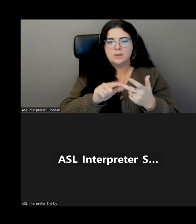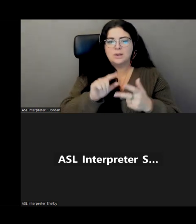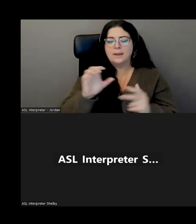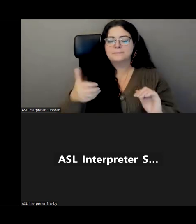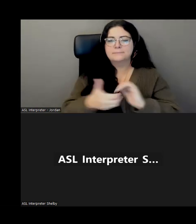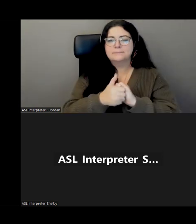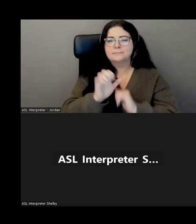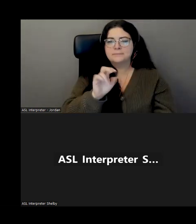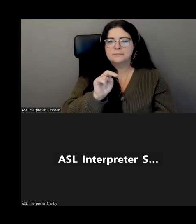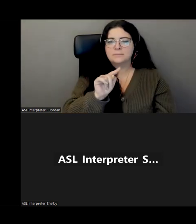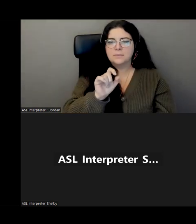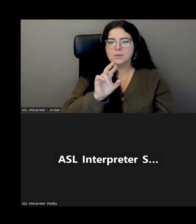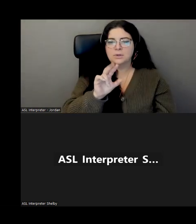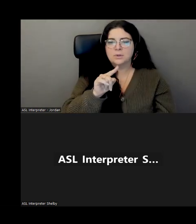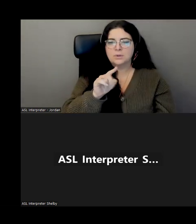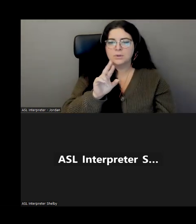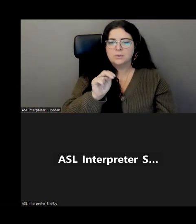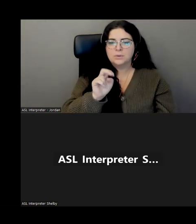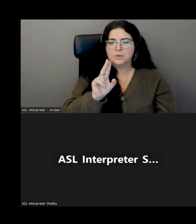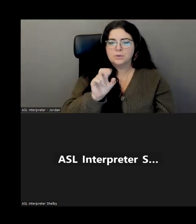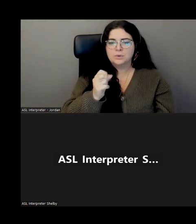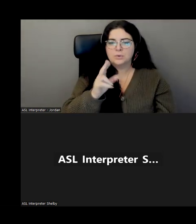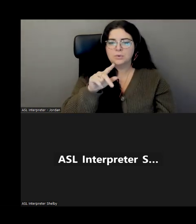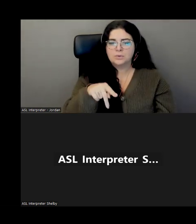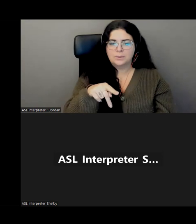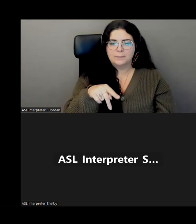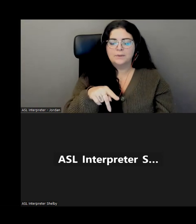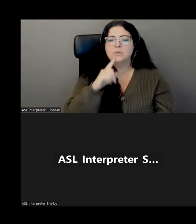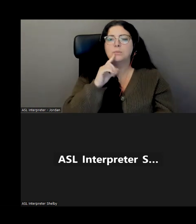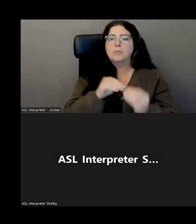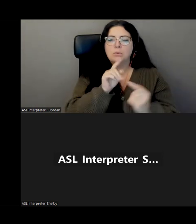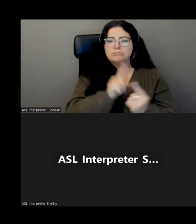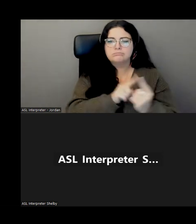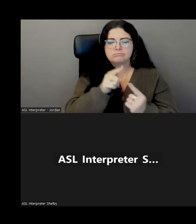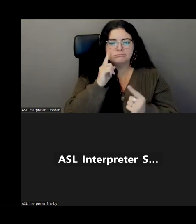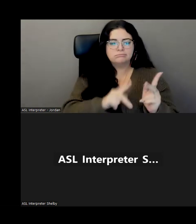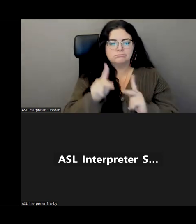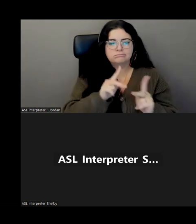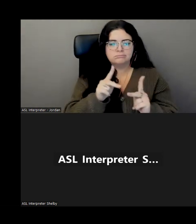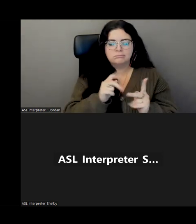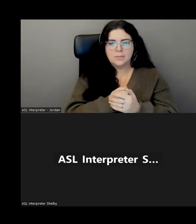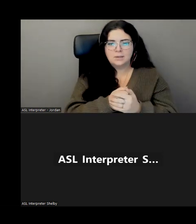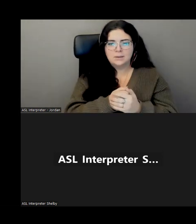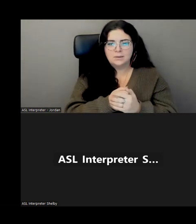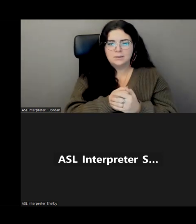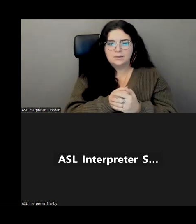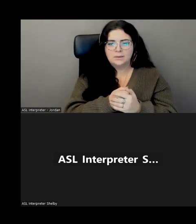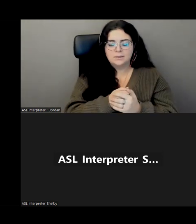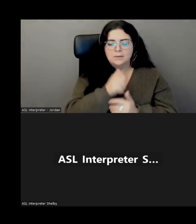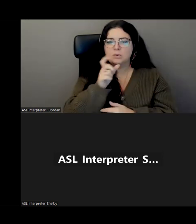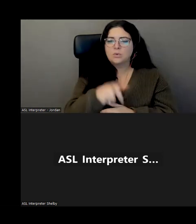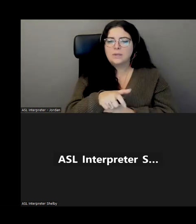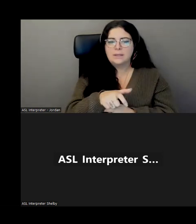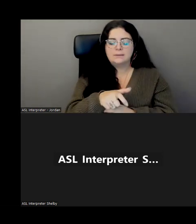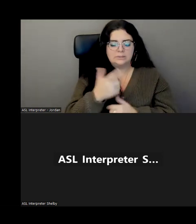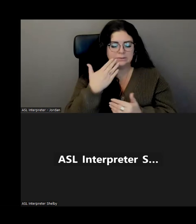We do offer one-on-one support to folks primarily because we find that that's what our folks need. They don't need something that is a